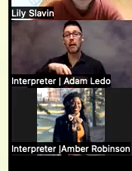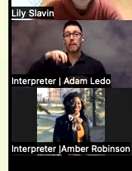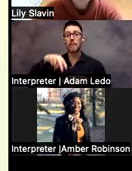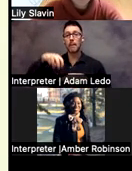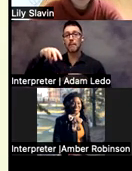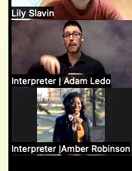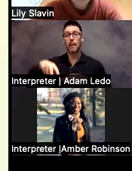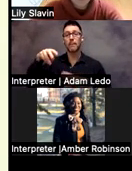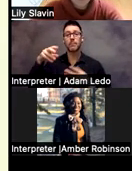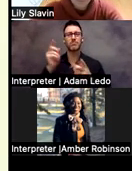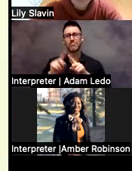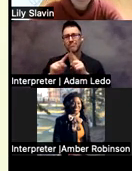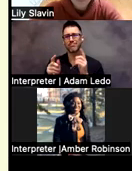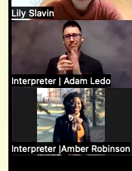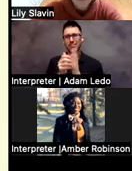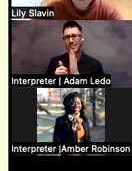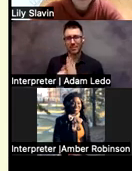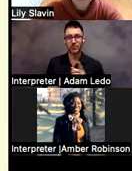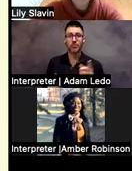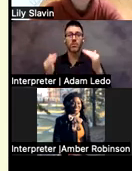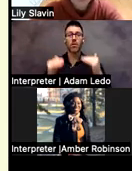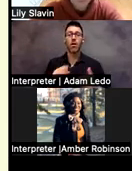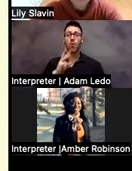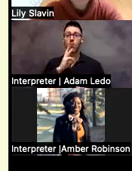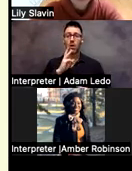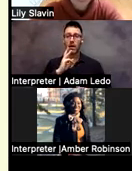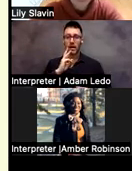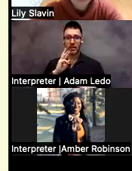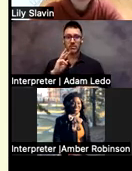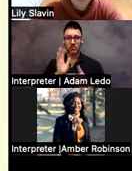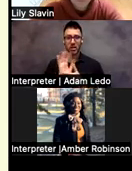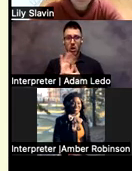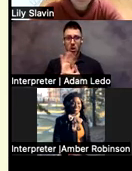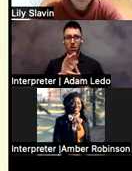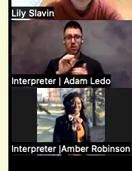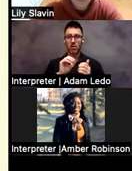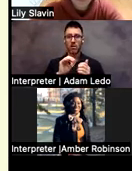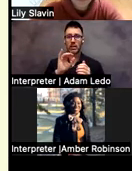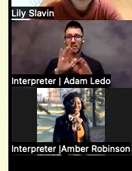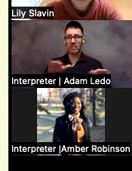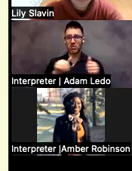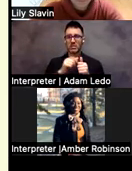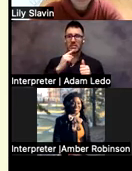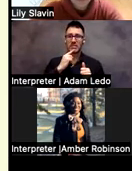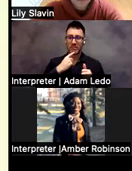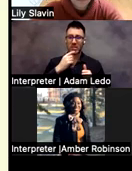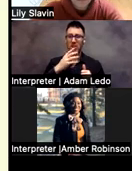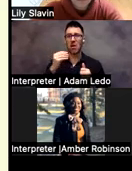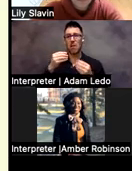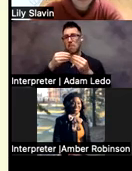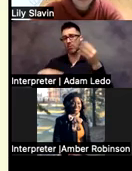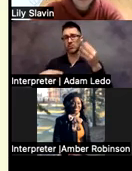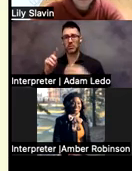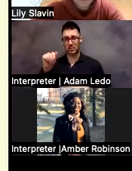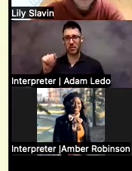then here is an aquatics video on kids with multiple and severe disabilities doing aquatics. And then we have a whole series of